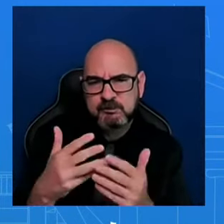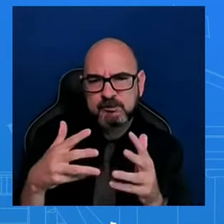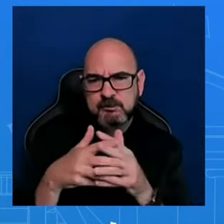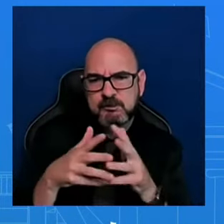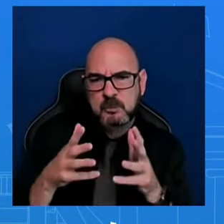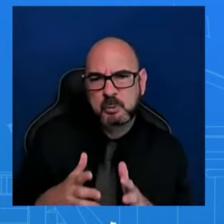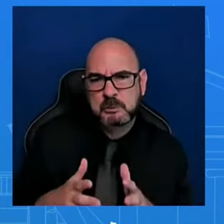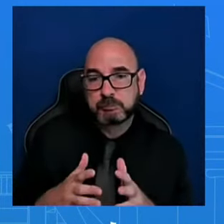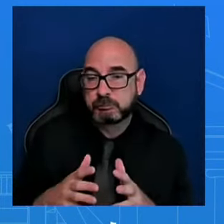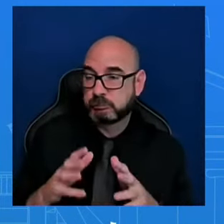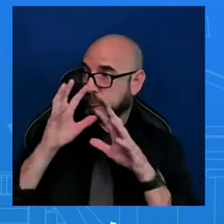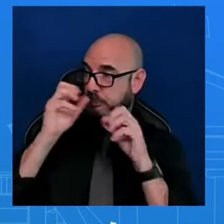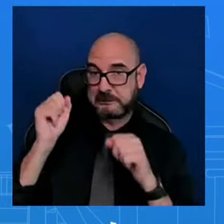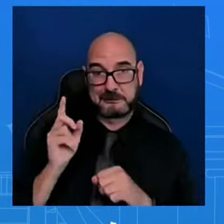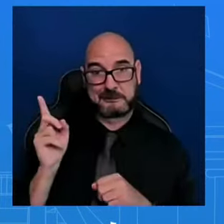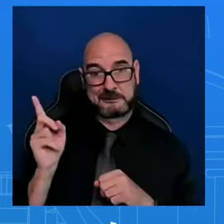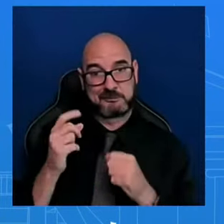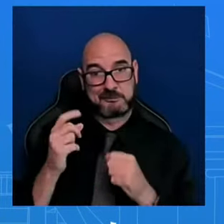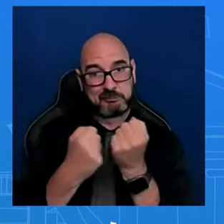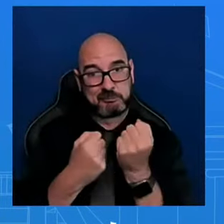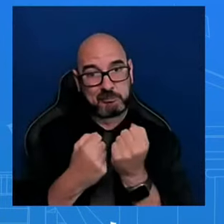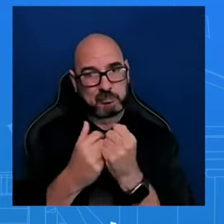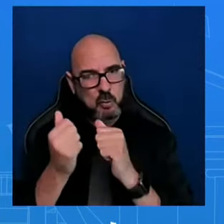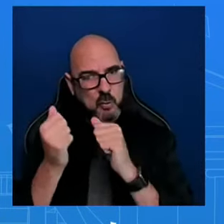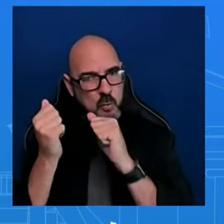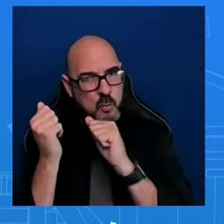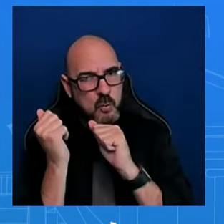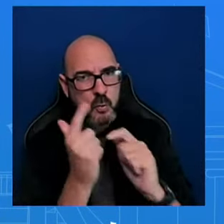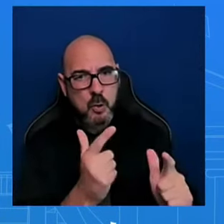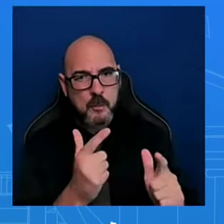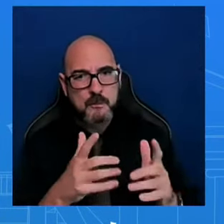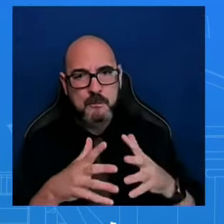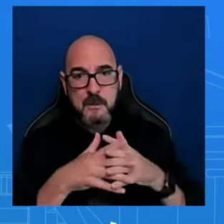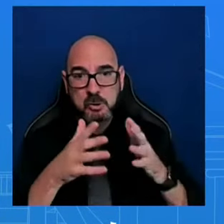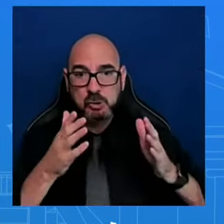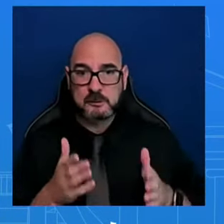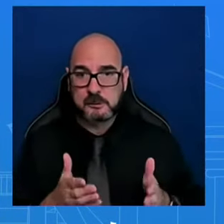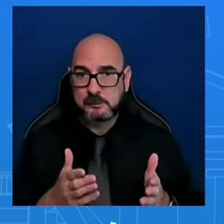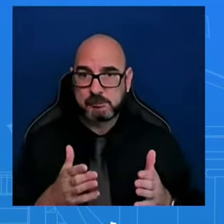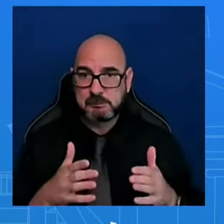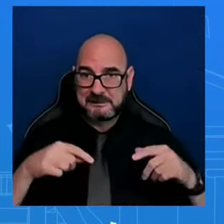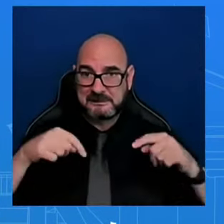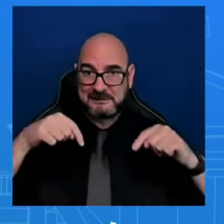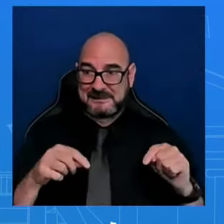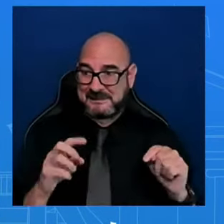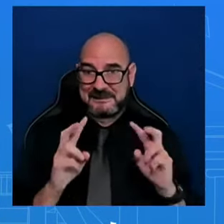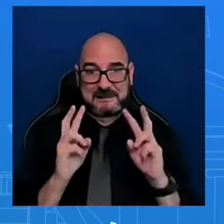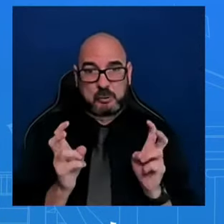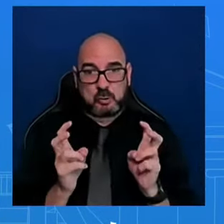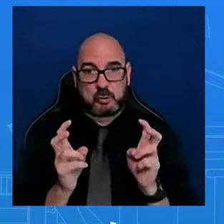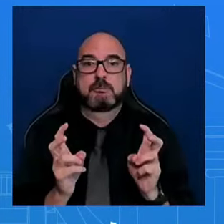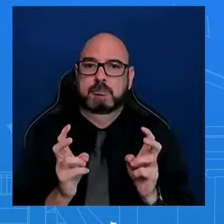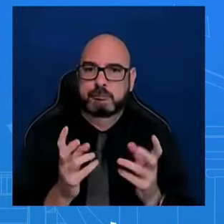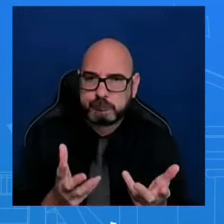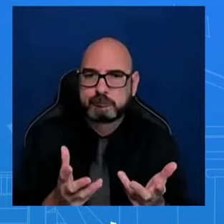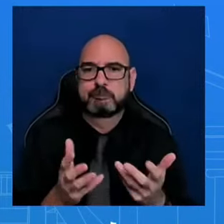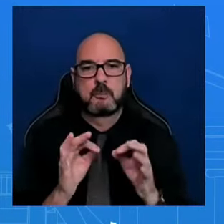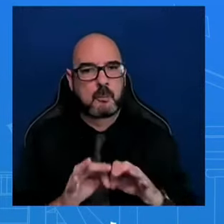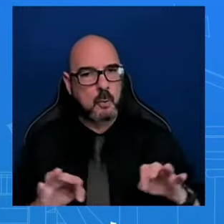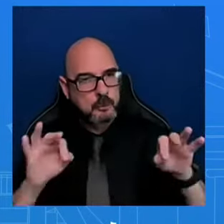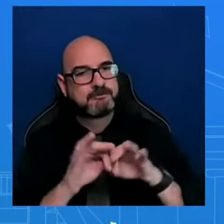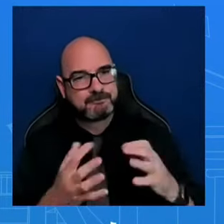on any issue. And on this issue, it is important to do that as well. And then yesterday you got a question that the president had been briefed on